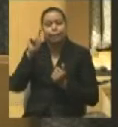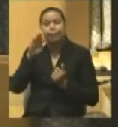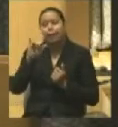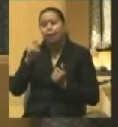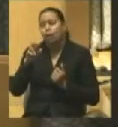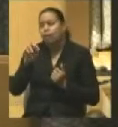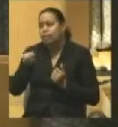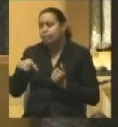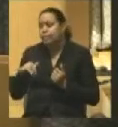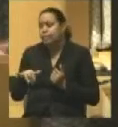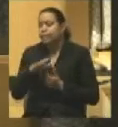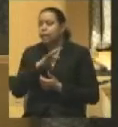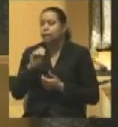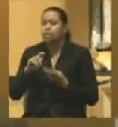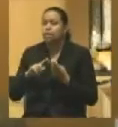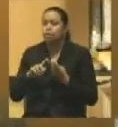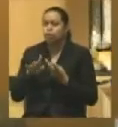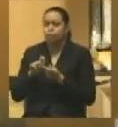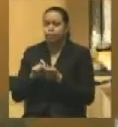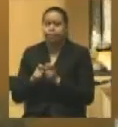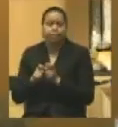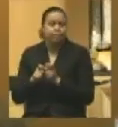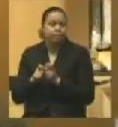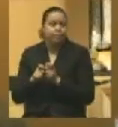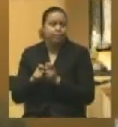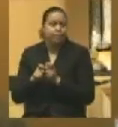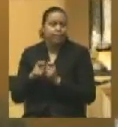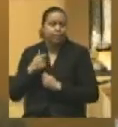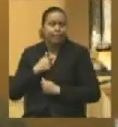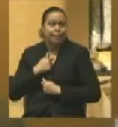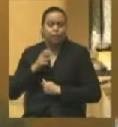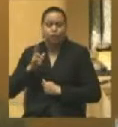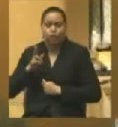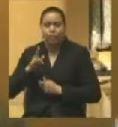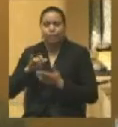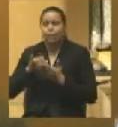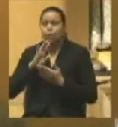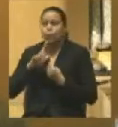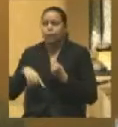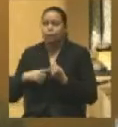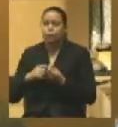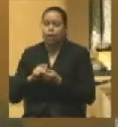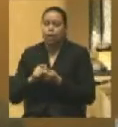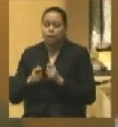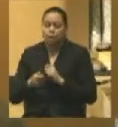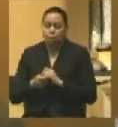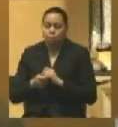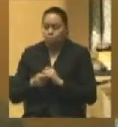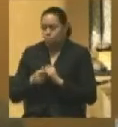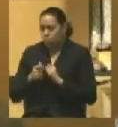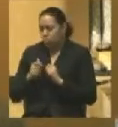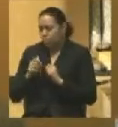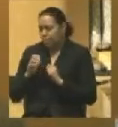and your revisionist military history that talks about how the Civil